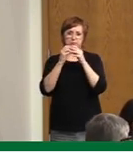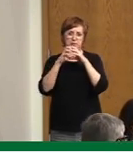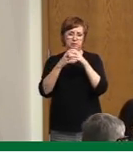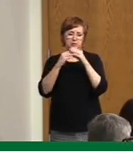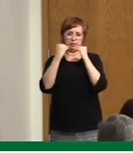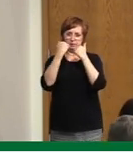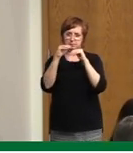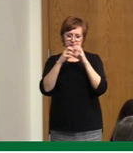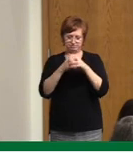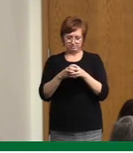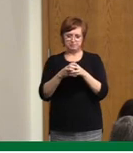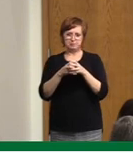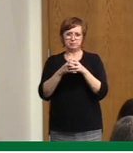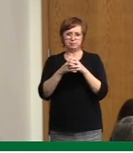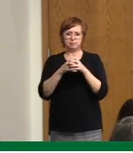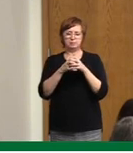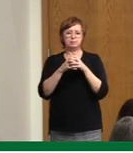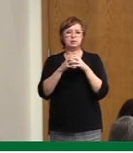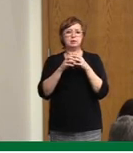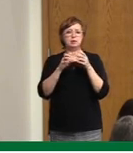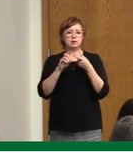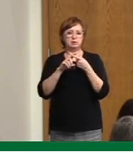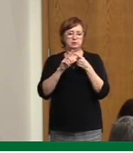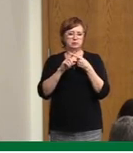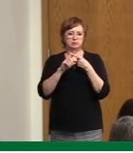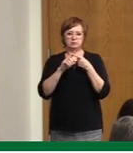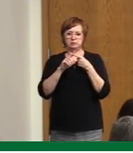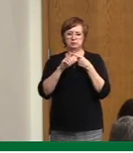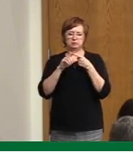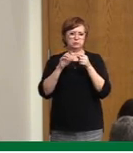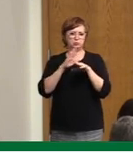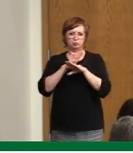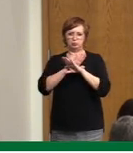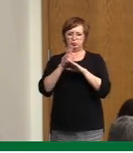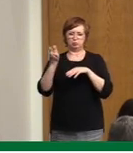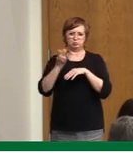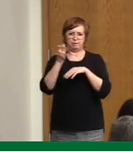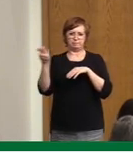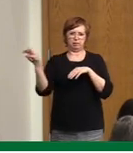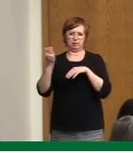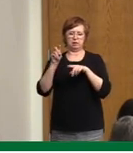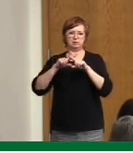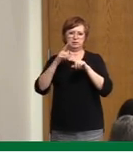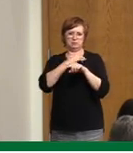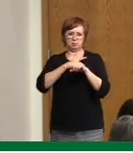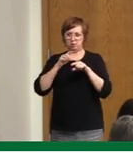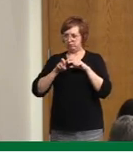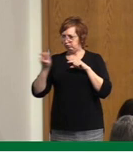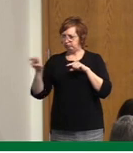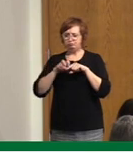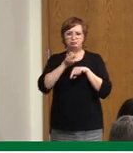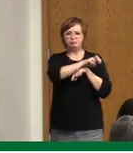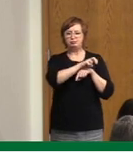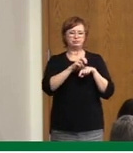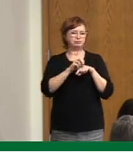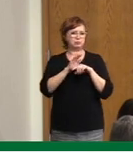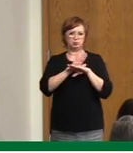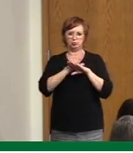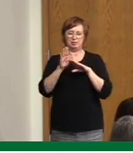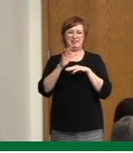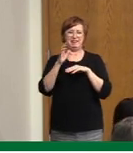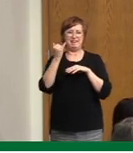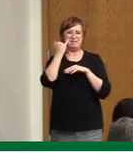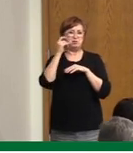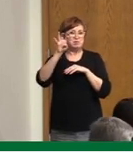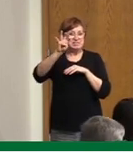recommended and many families are already making those plans and not to travel interprovincially unless absolutely essential. Can